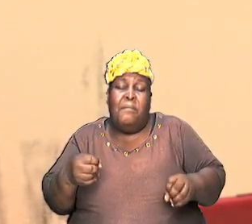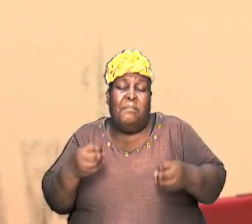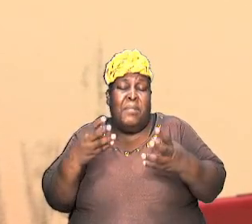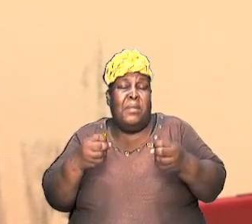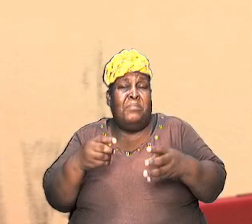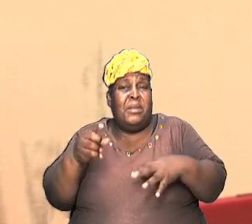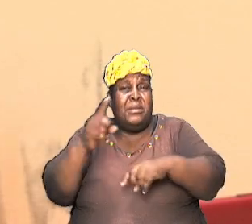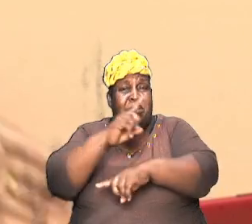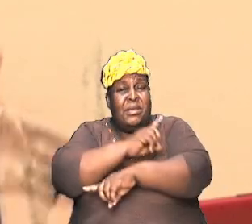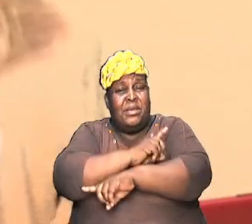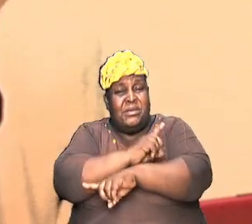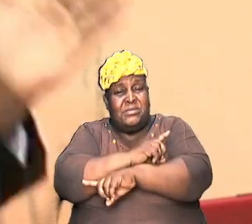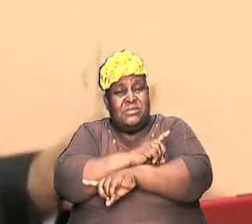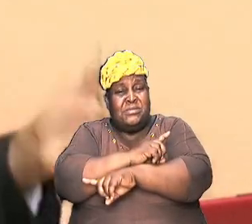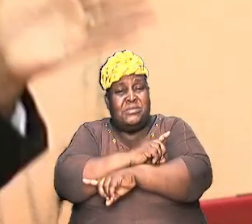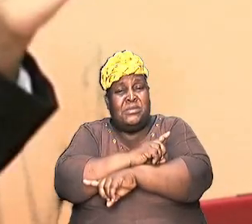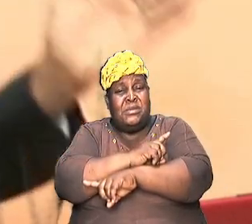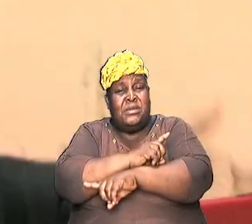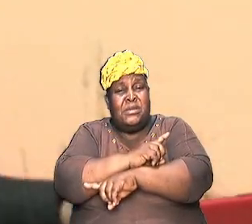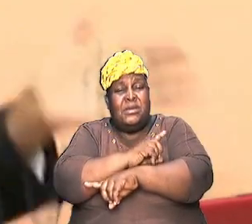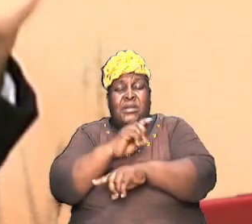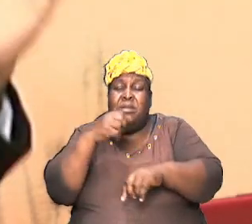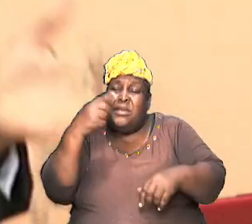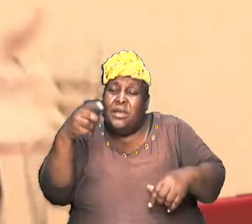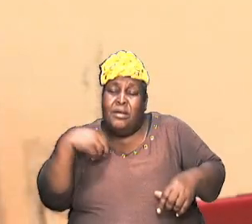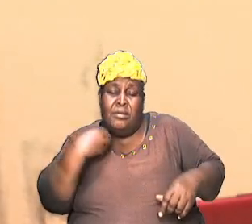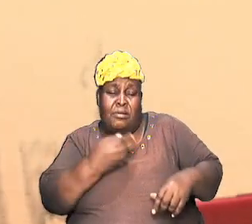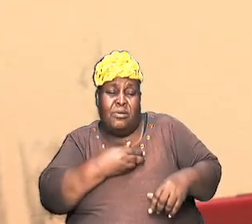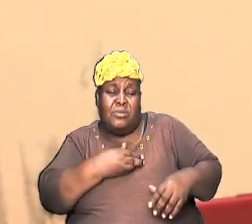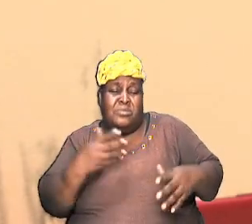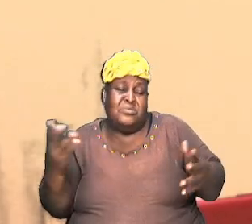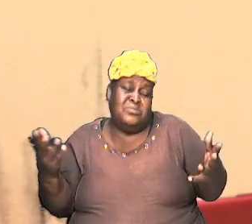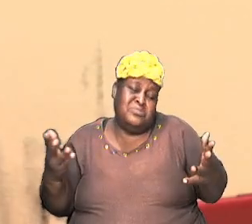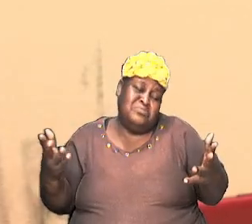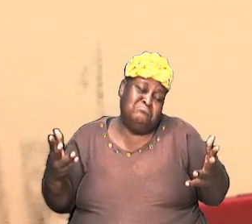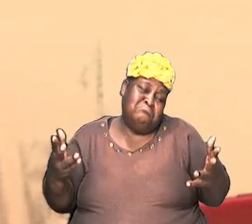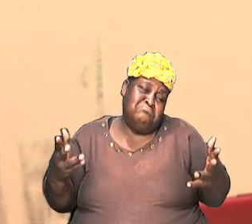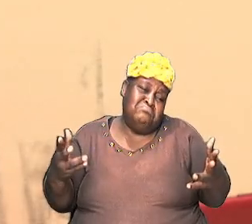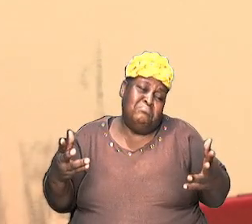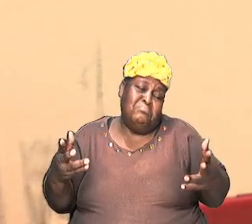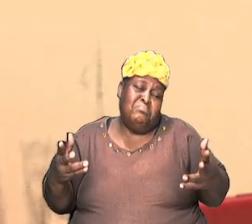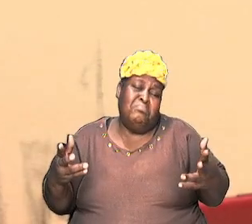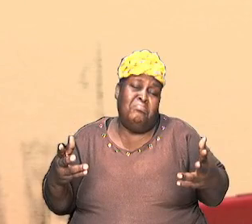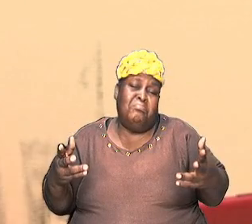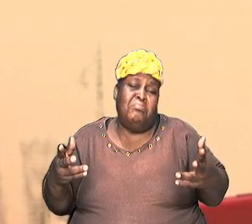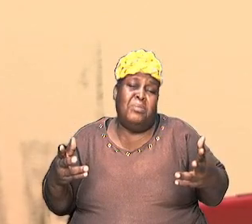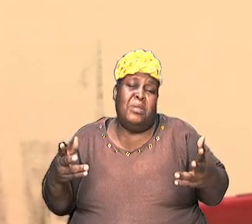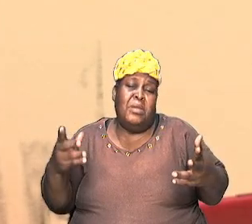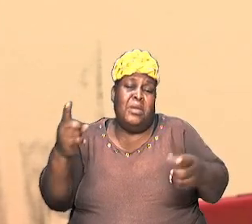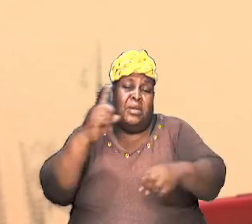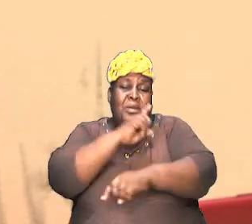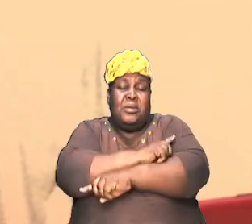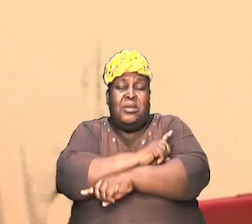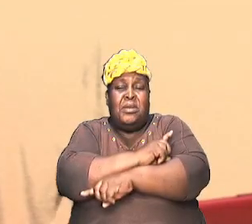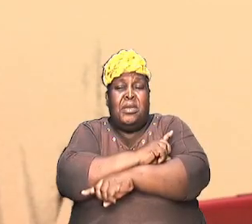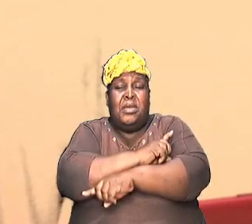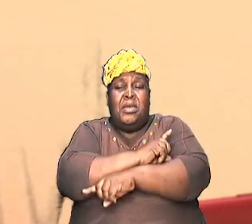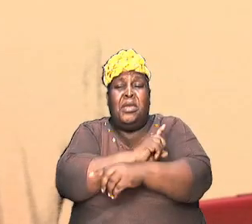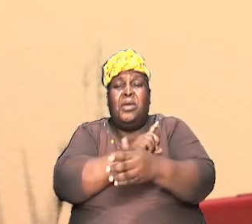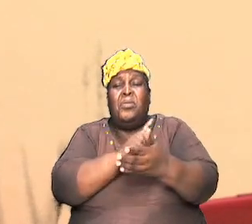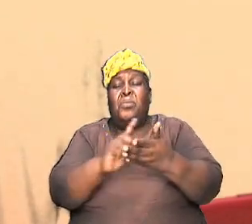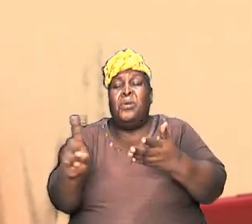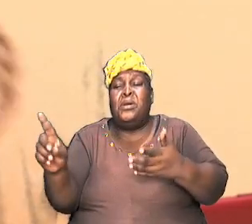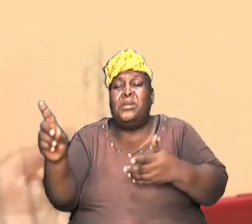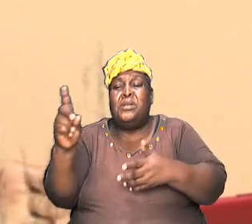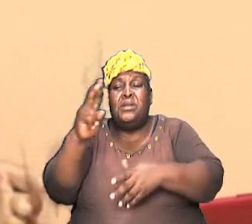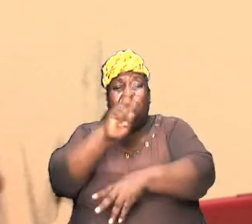told us what happened each day. Day one, day two, day three, going down. And he gives the beginning